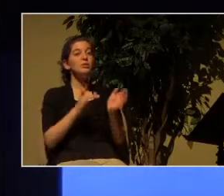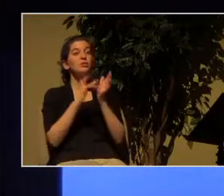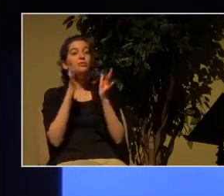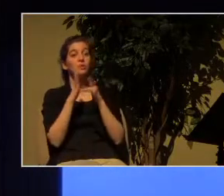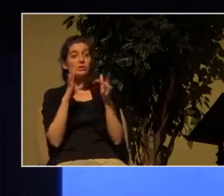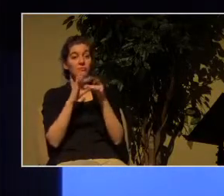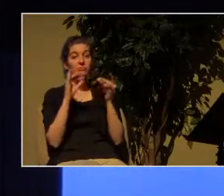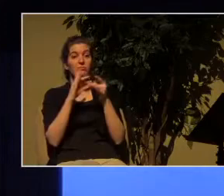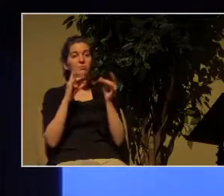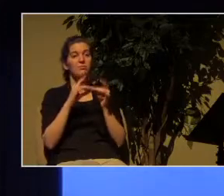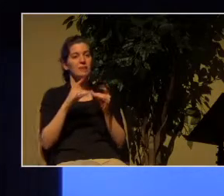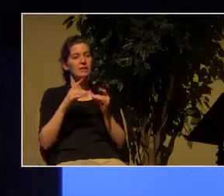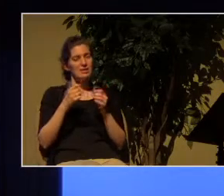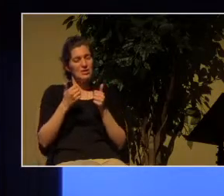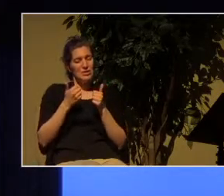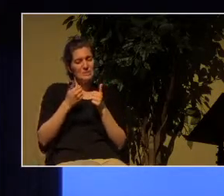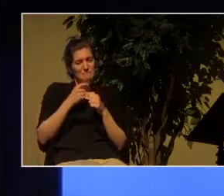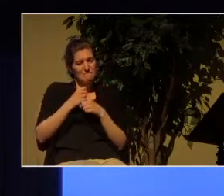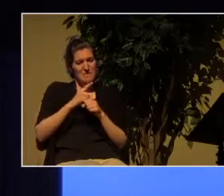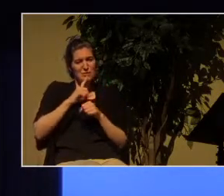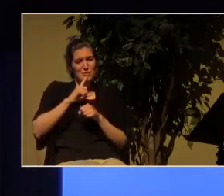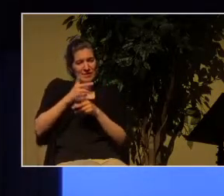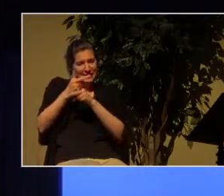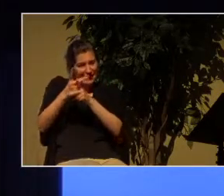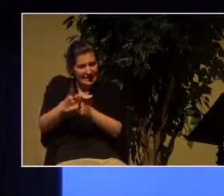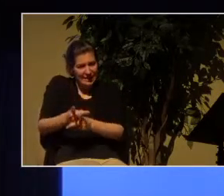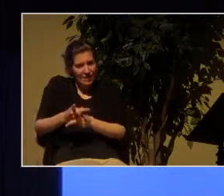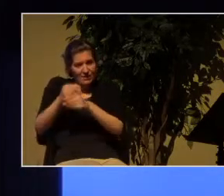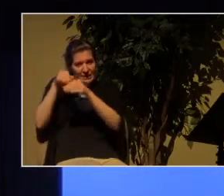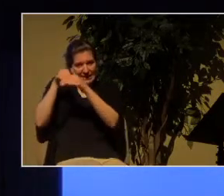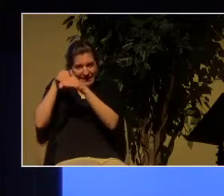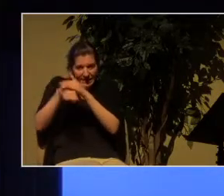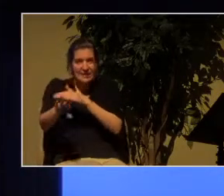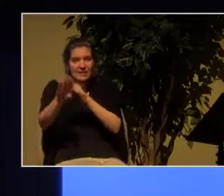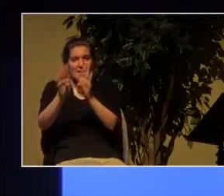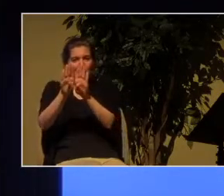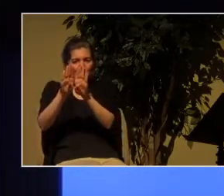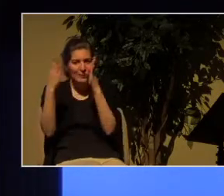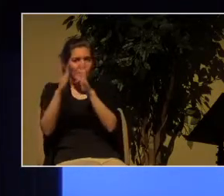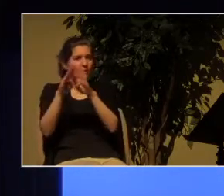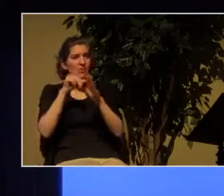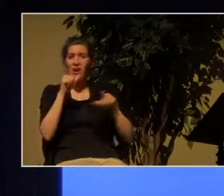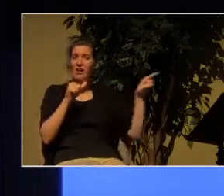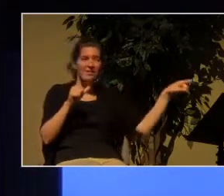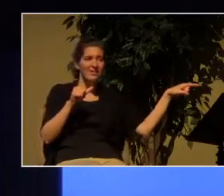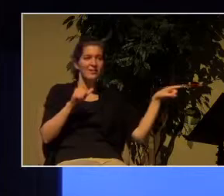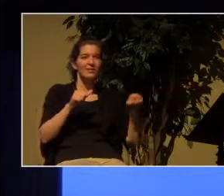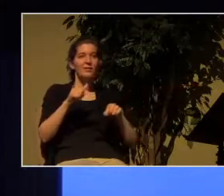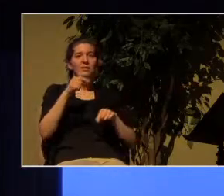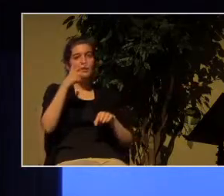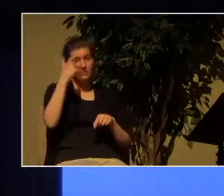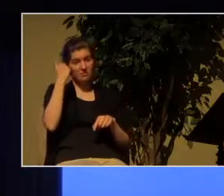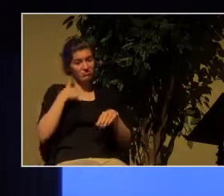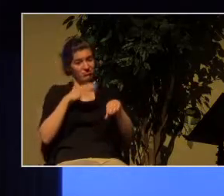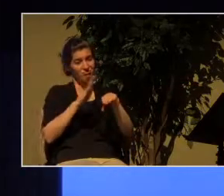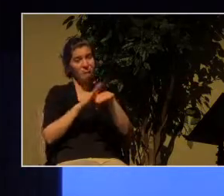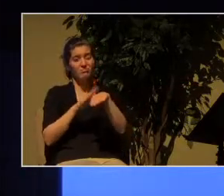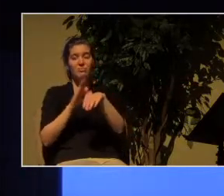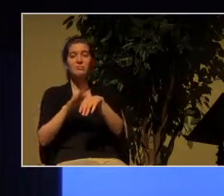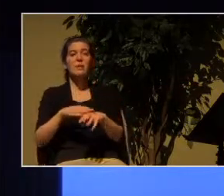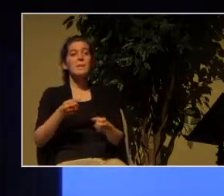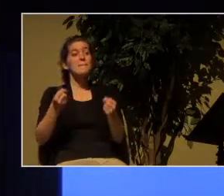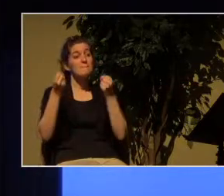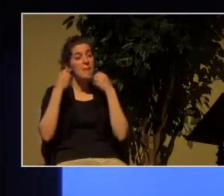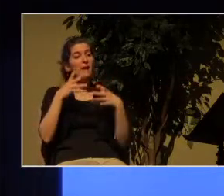every effort to enter through the narrow door because many I tell you will try to